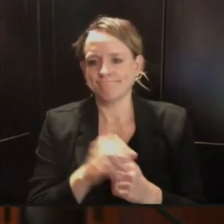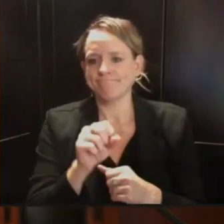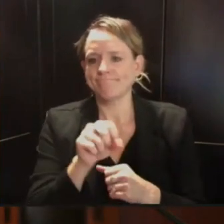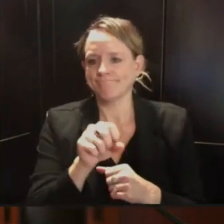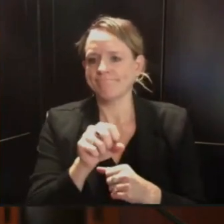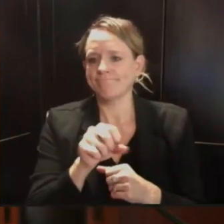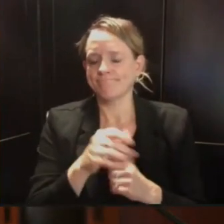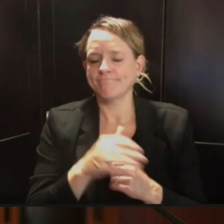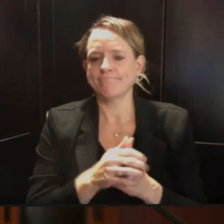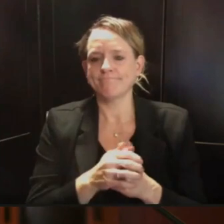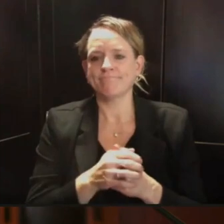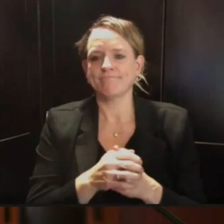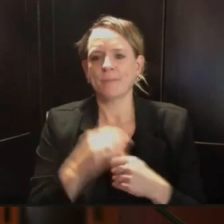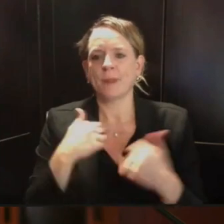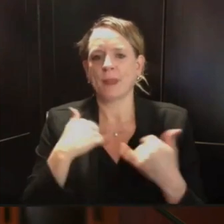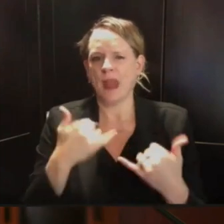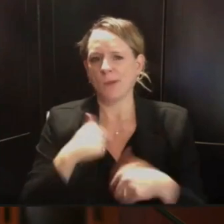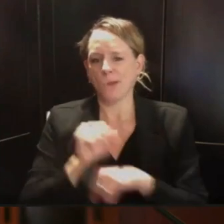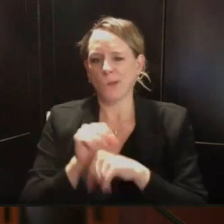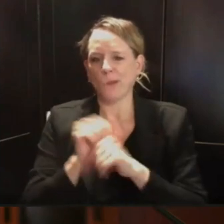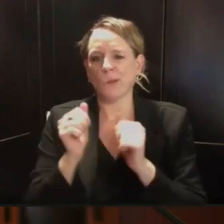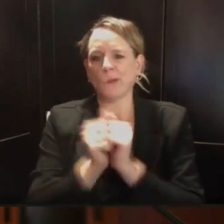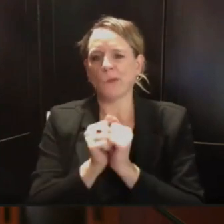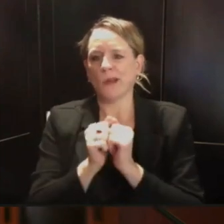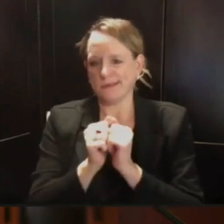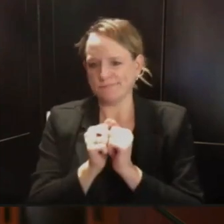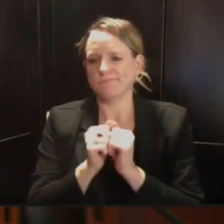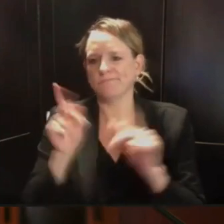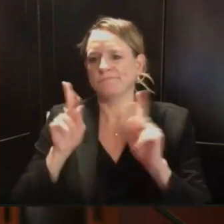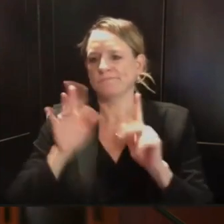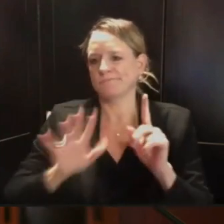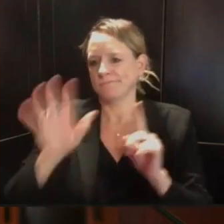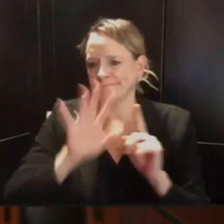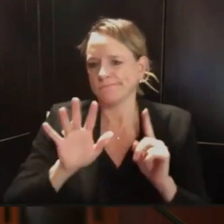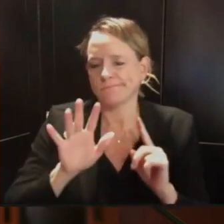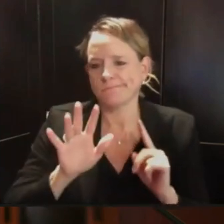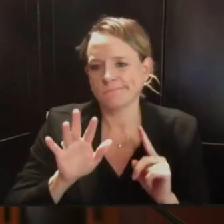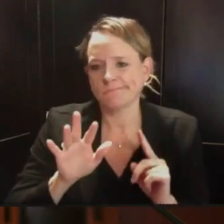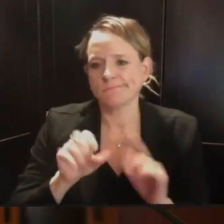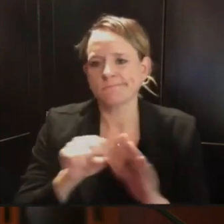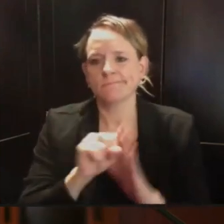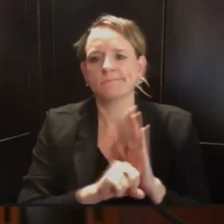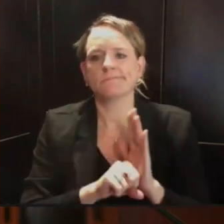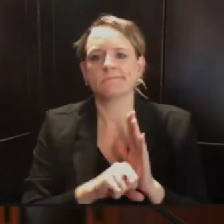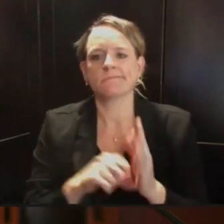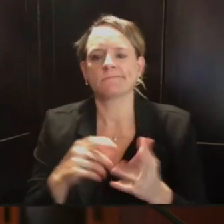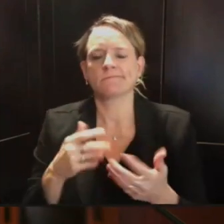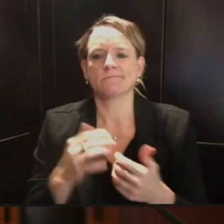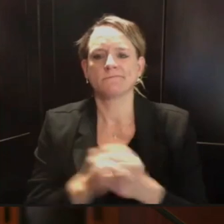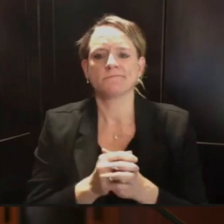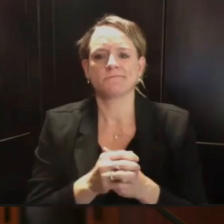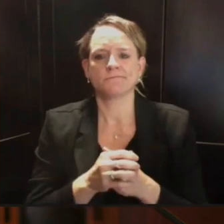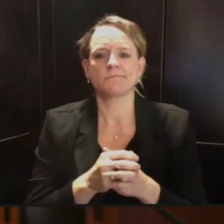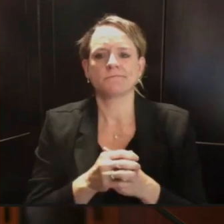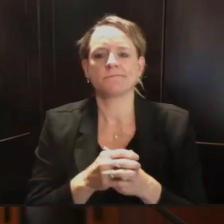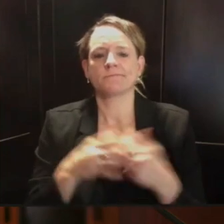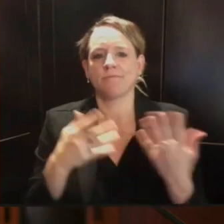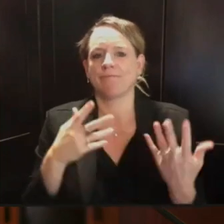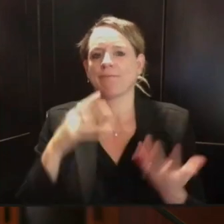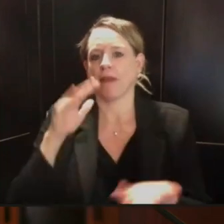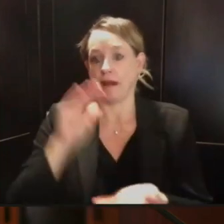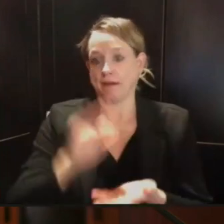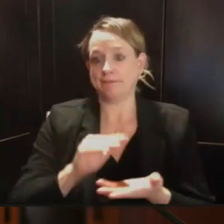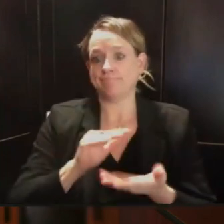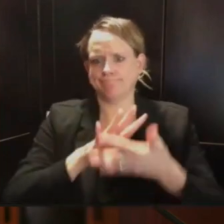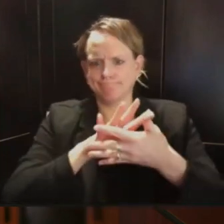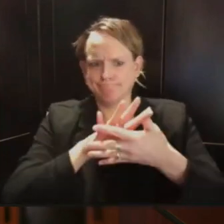not had as ready access to regular community testing sites and will be moving